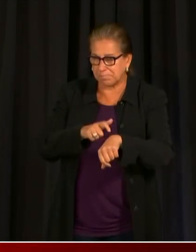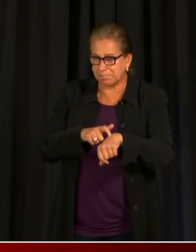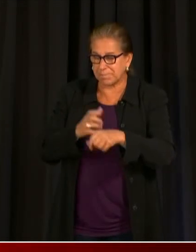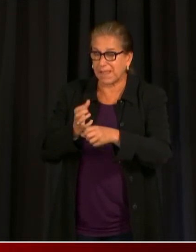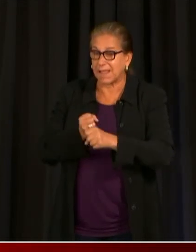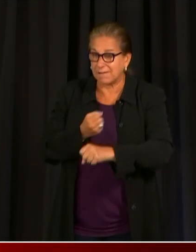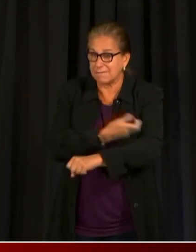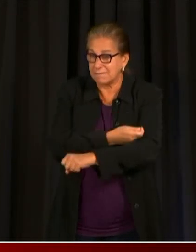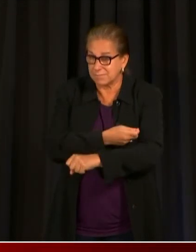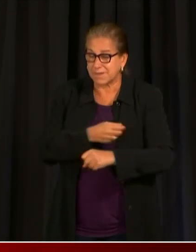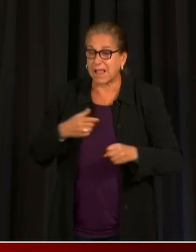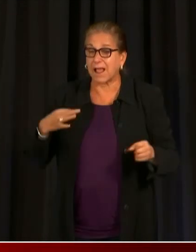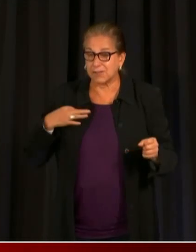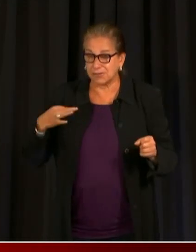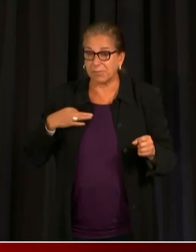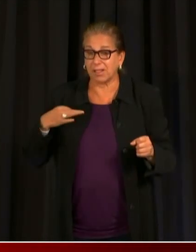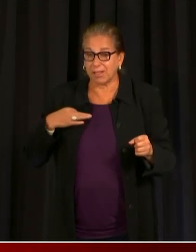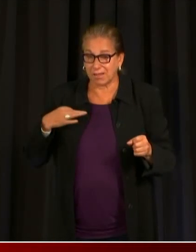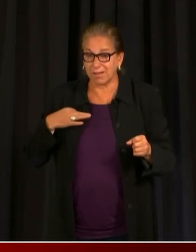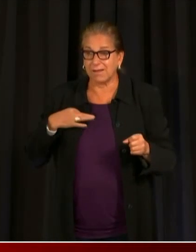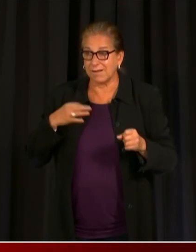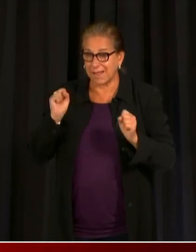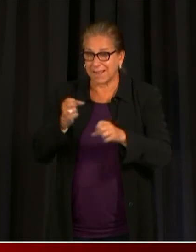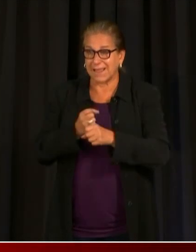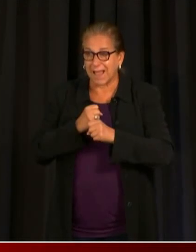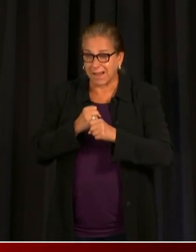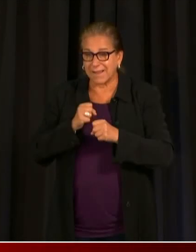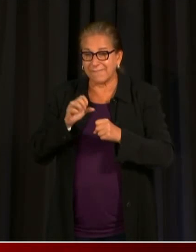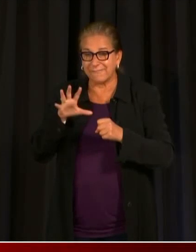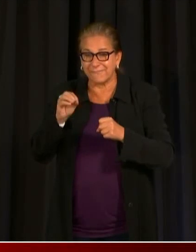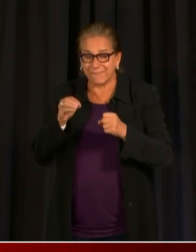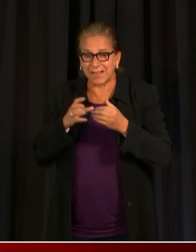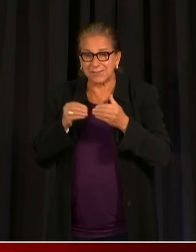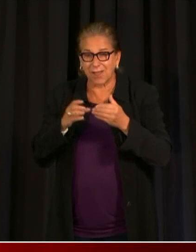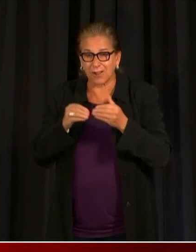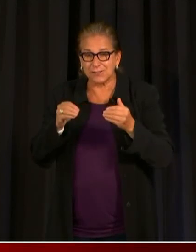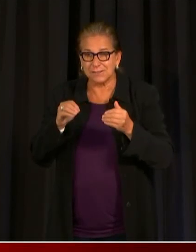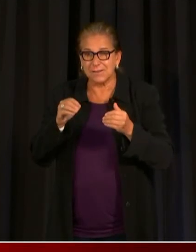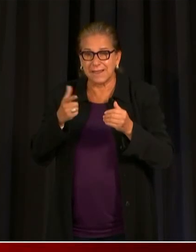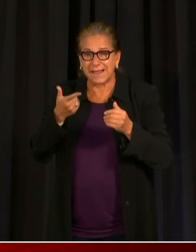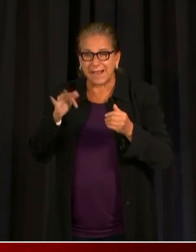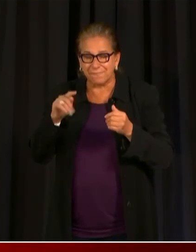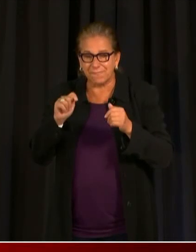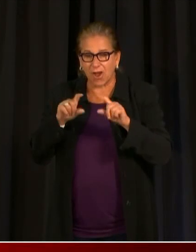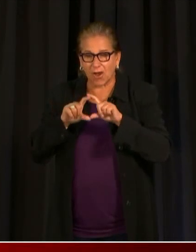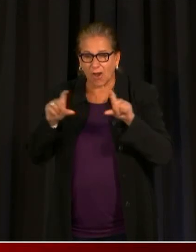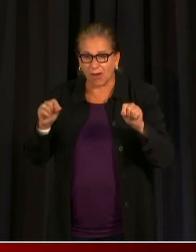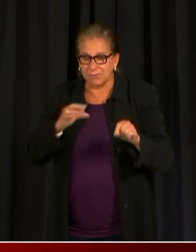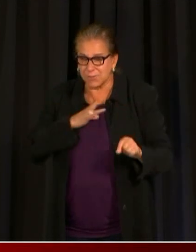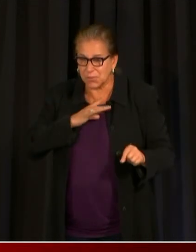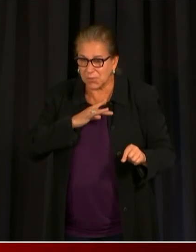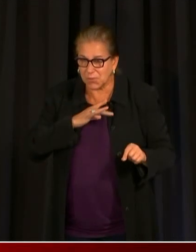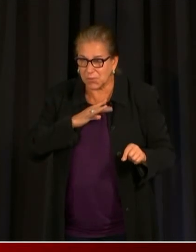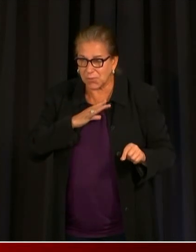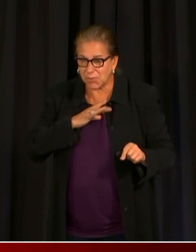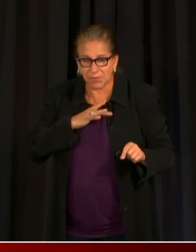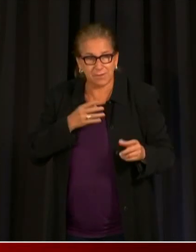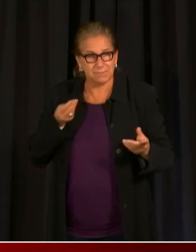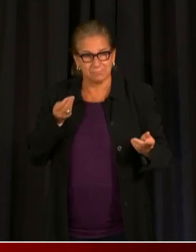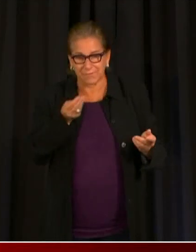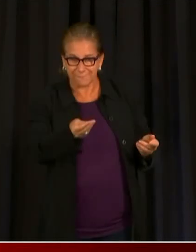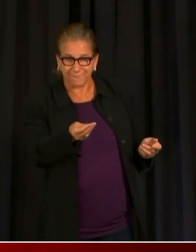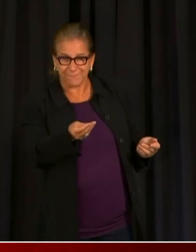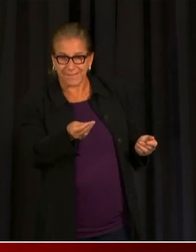a $51 gift card. We continue to work with our vaccine buddies who will receive a